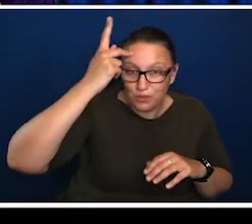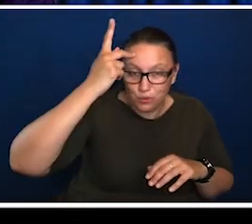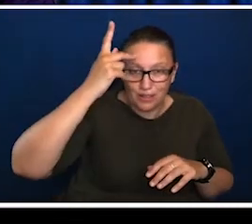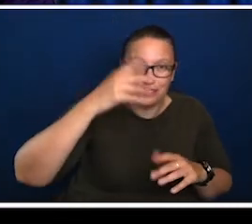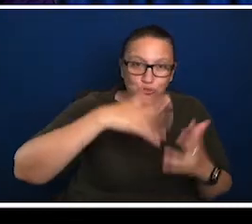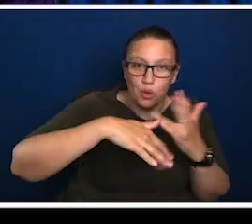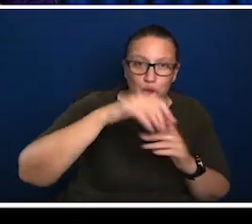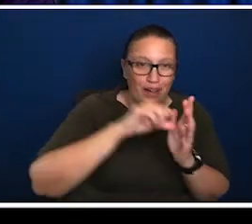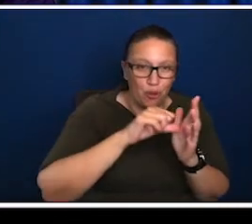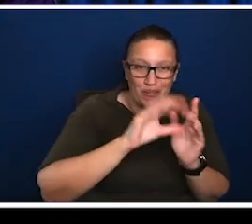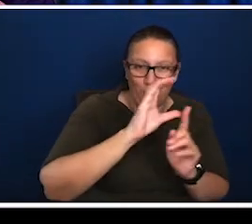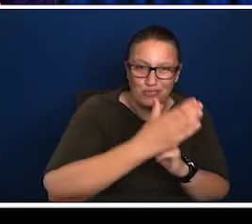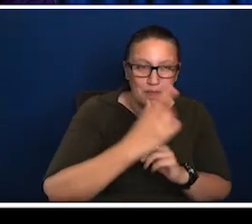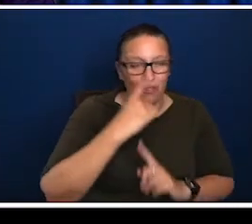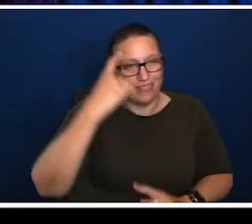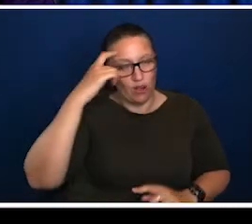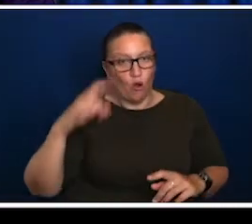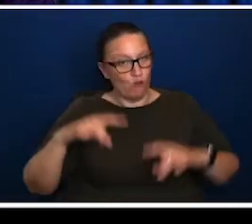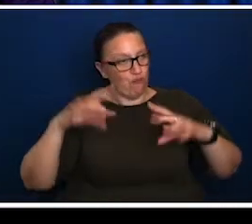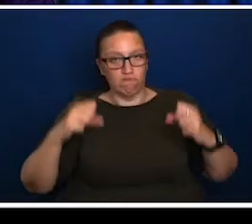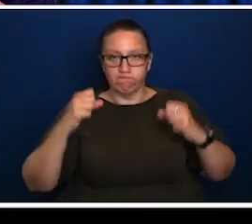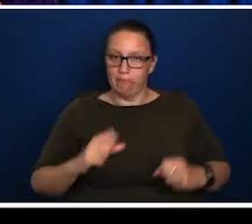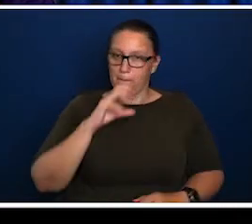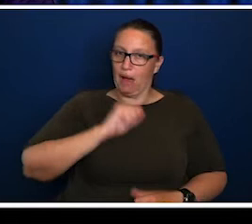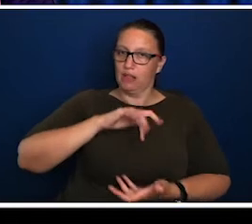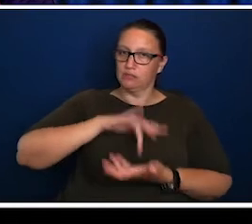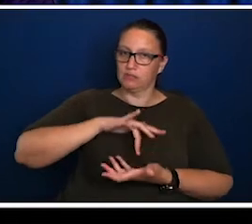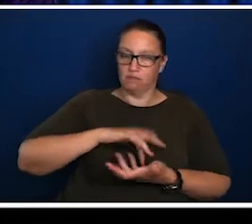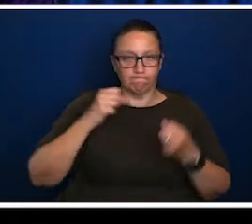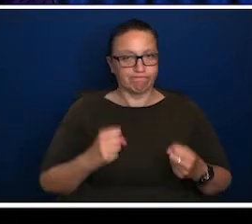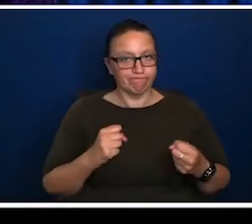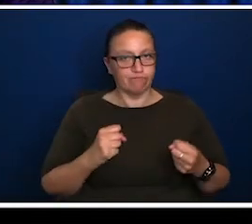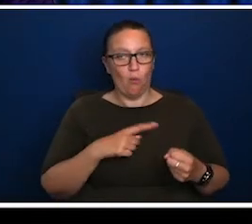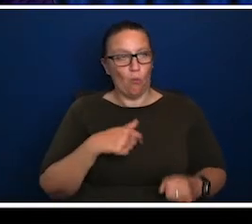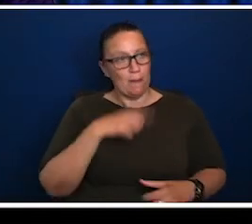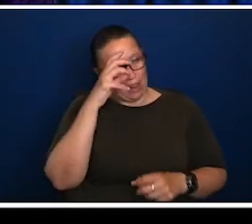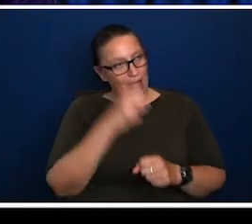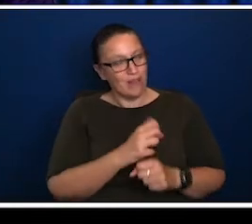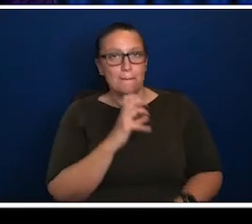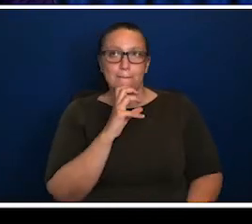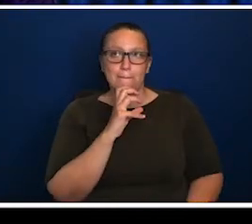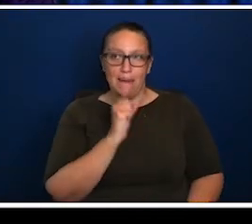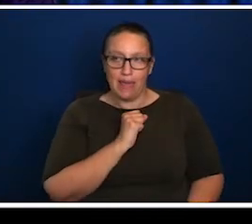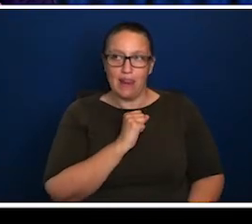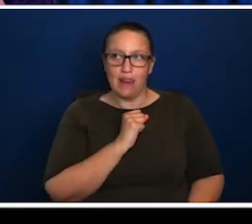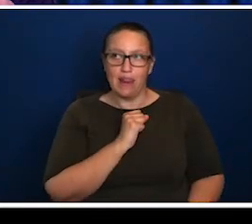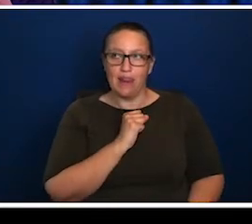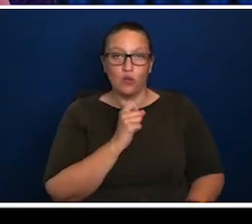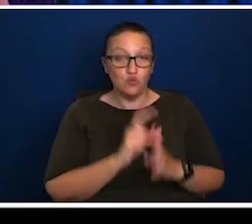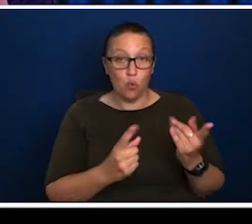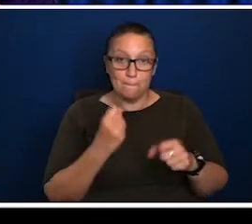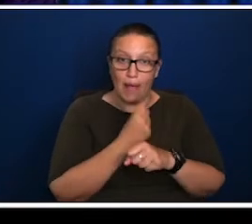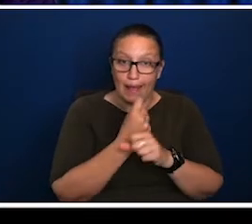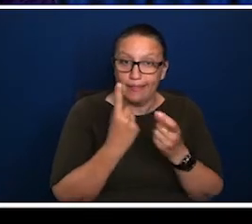socioeconomic cultures. We still look at ourselves as a very male centred society. So we still look at ourselves as a society that makes